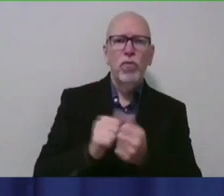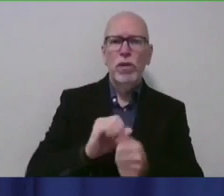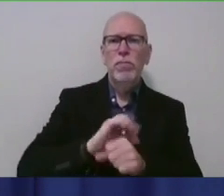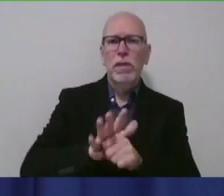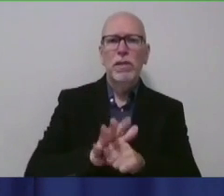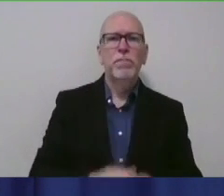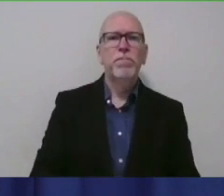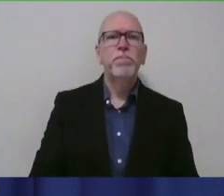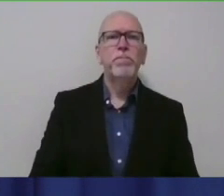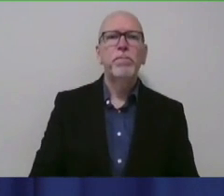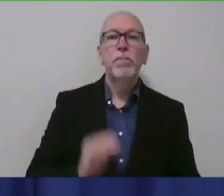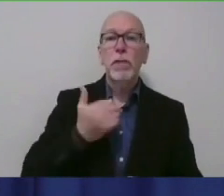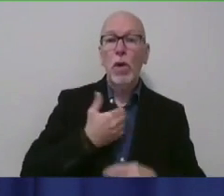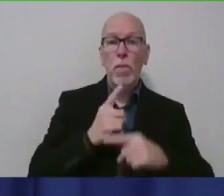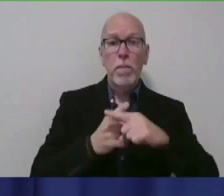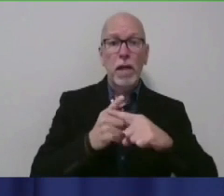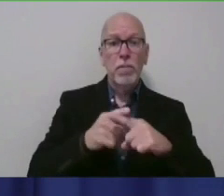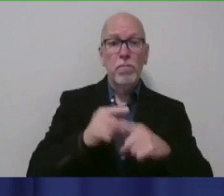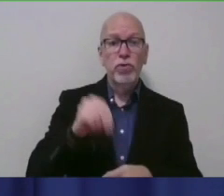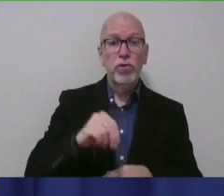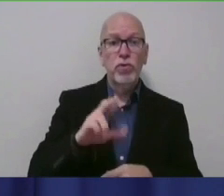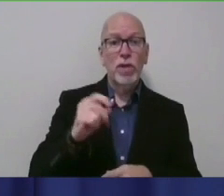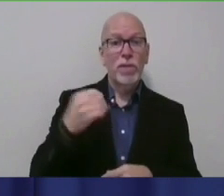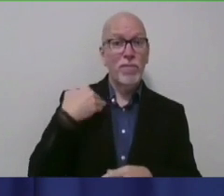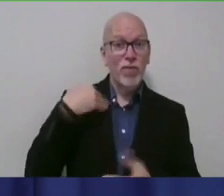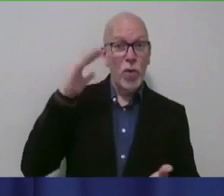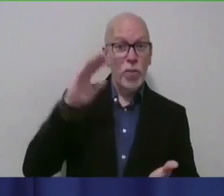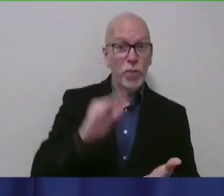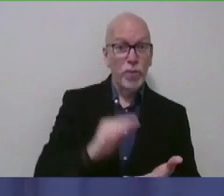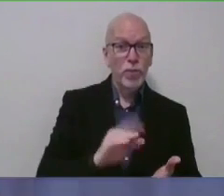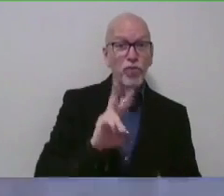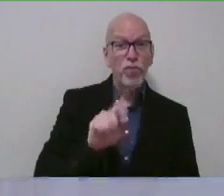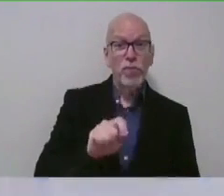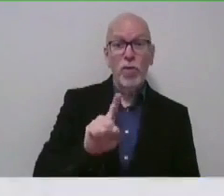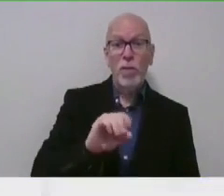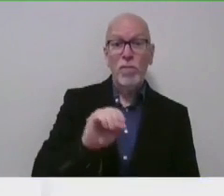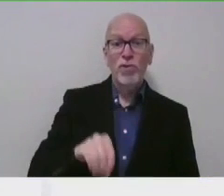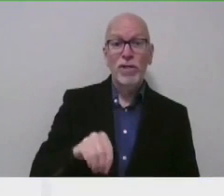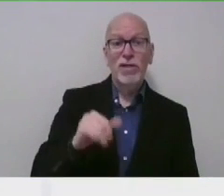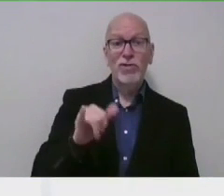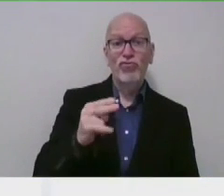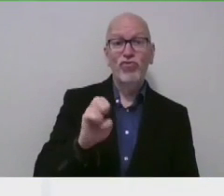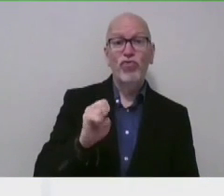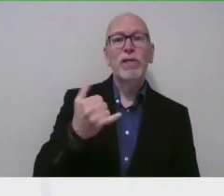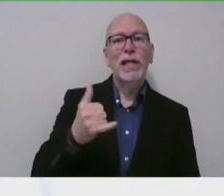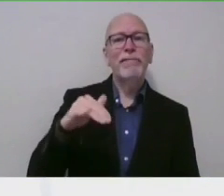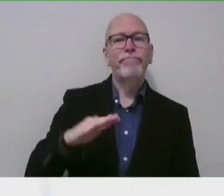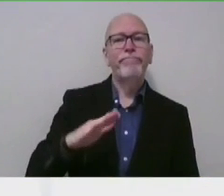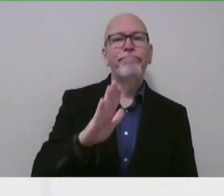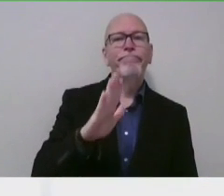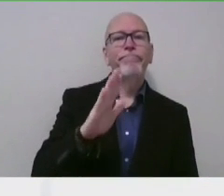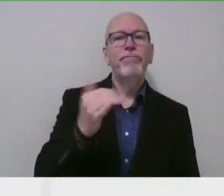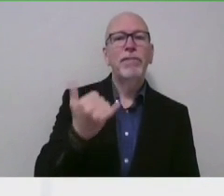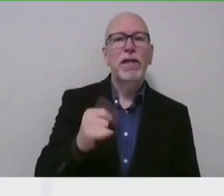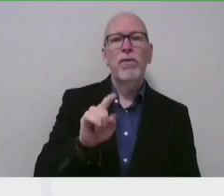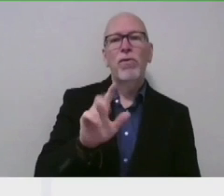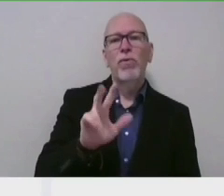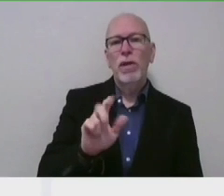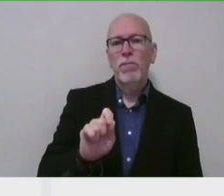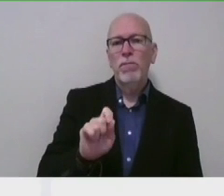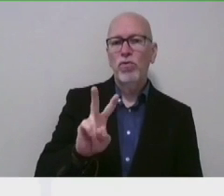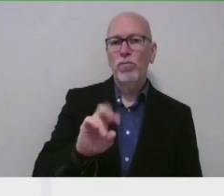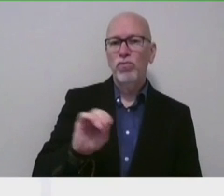Our positivity rate, which had dropped to as low as 2.1% in late June, has crept back up and now stands at 3.2%.